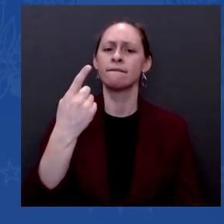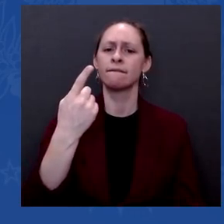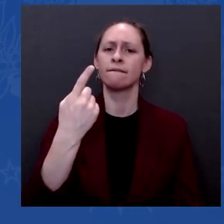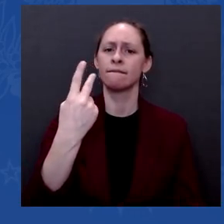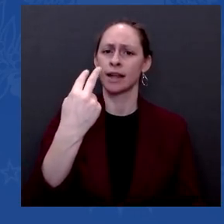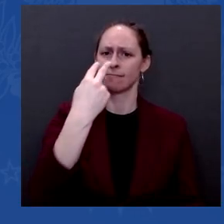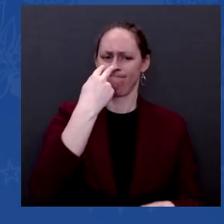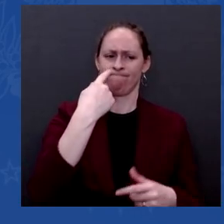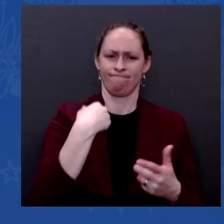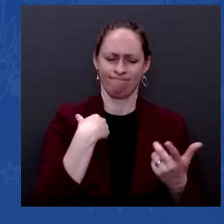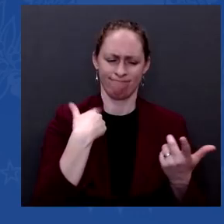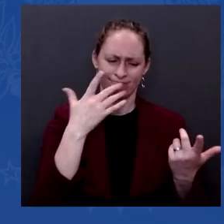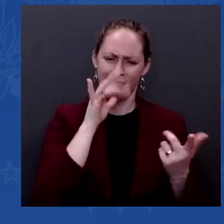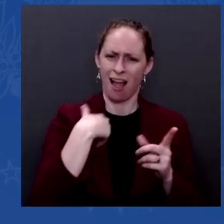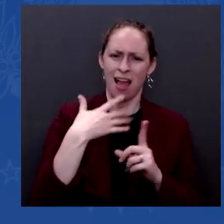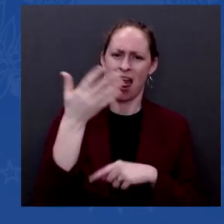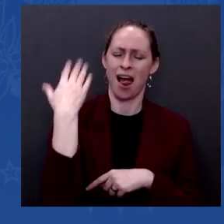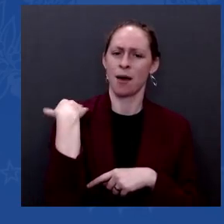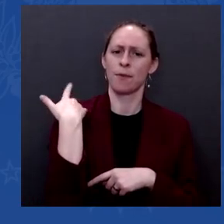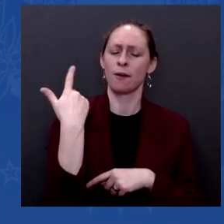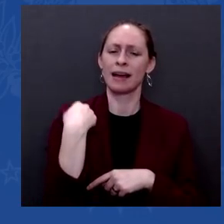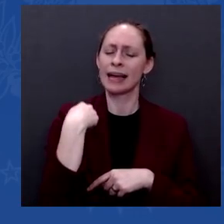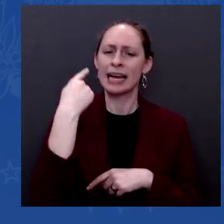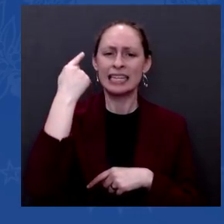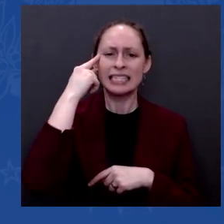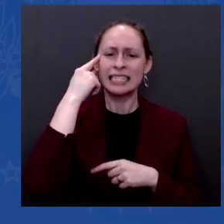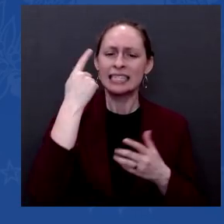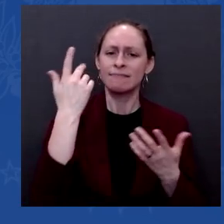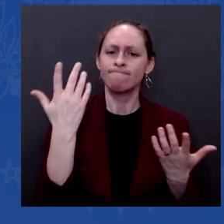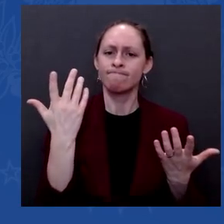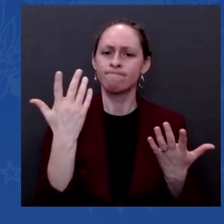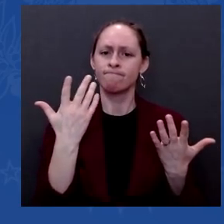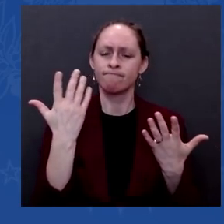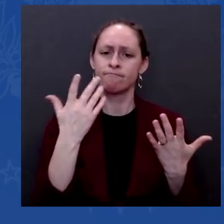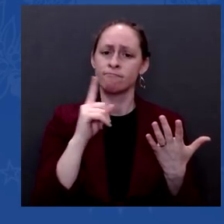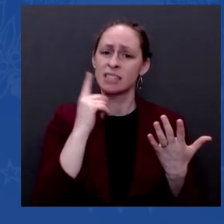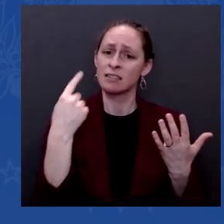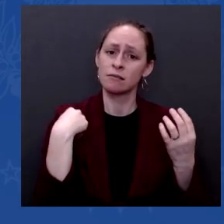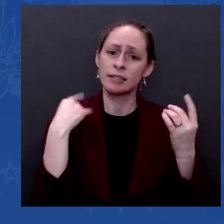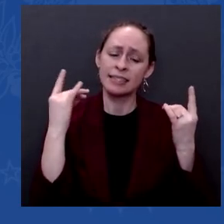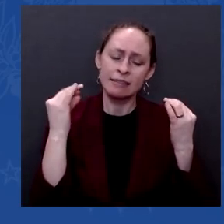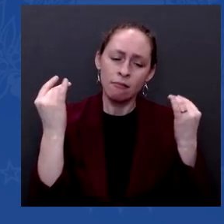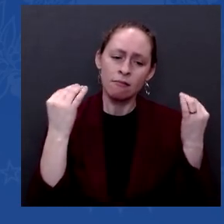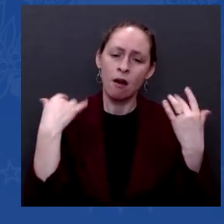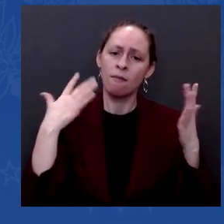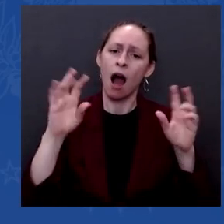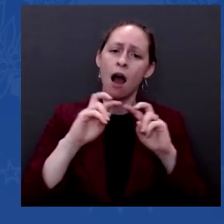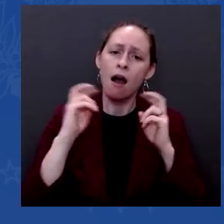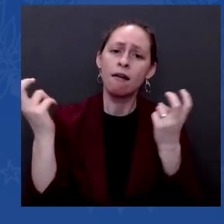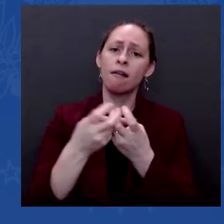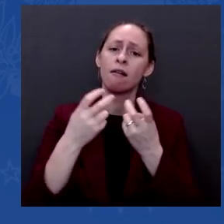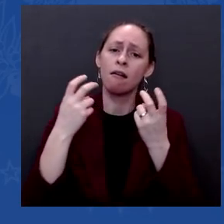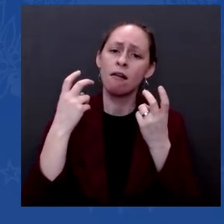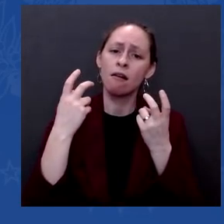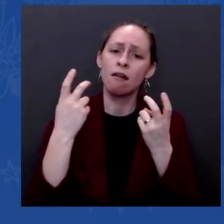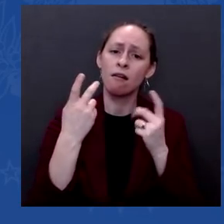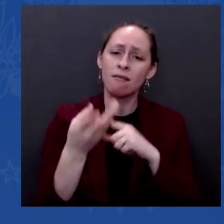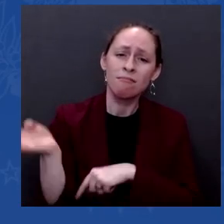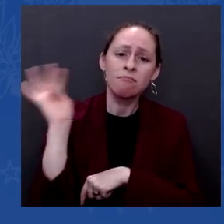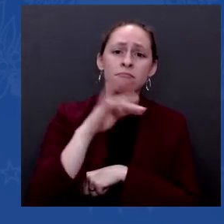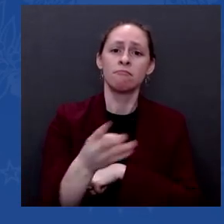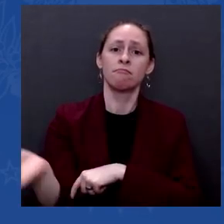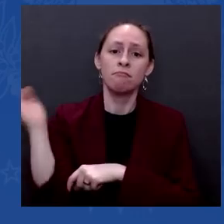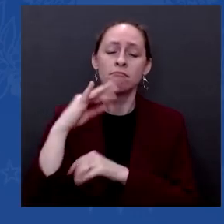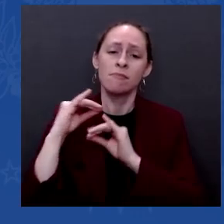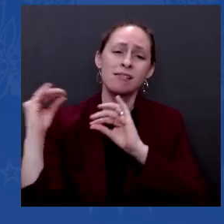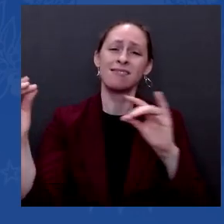talking with my colleagues on the Democratic side, trying to get them to agree that if, in fact, this occurred,